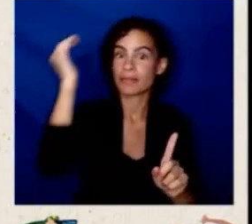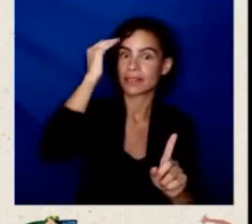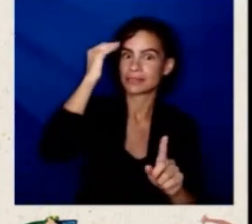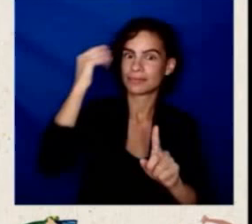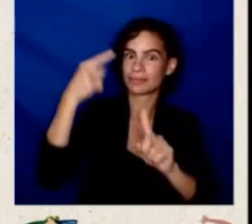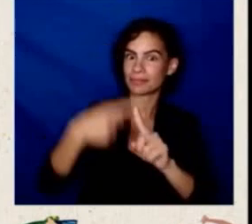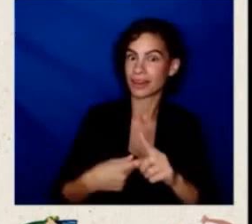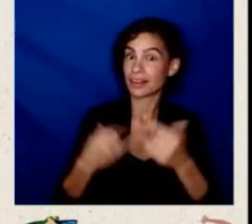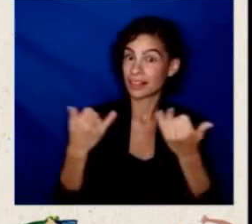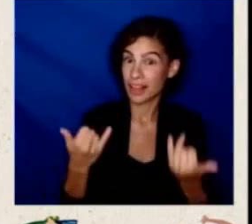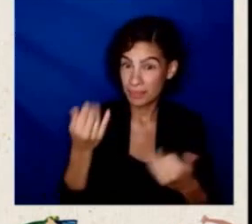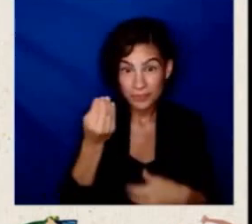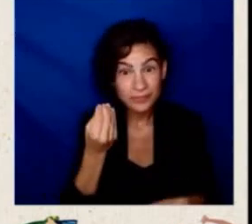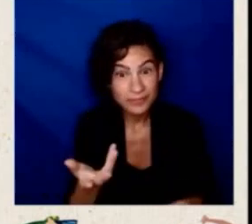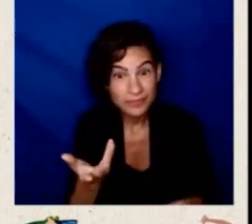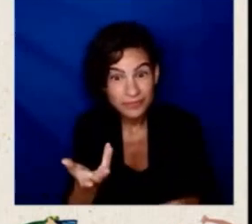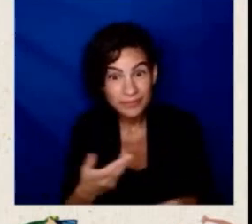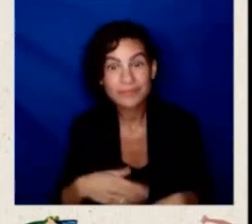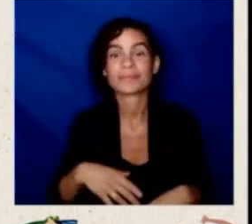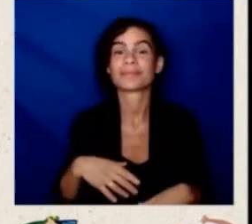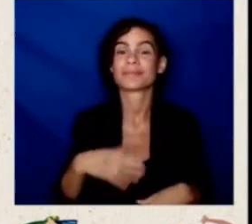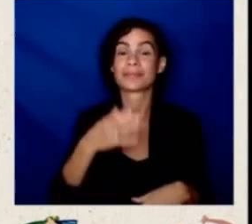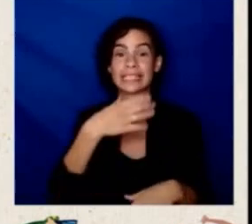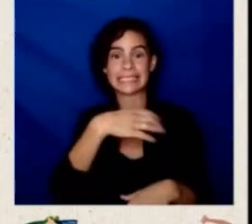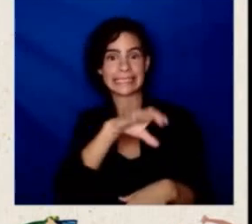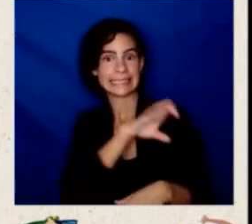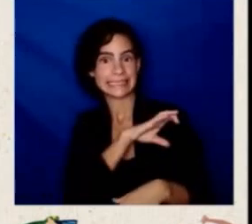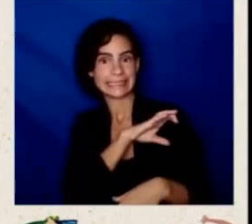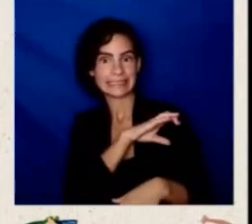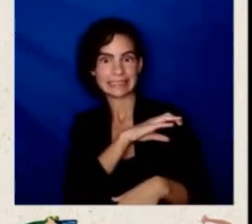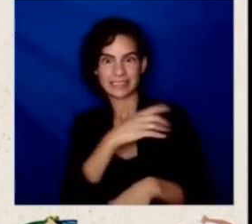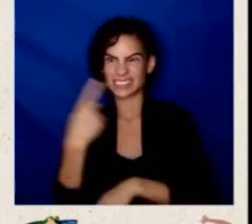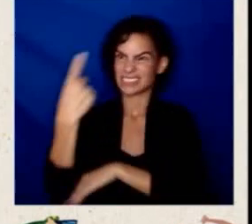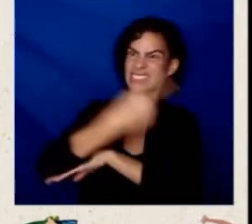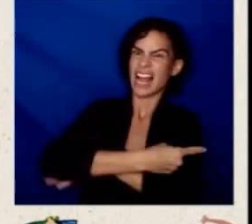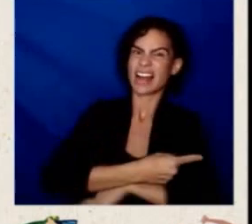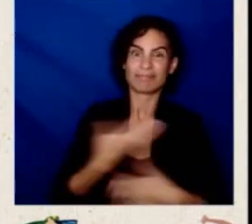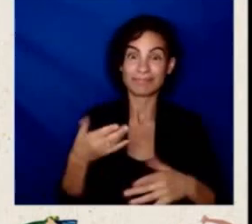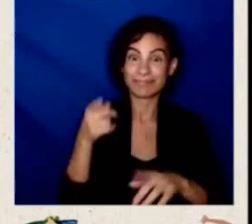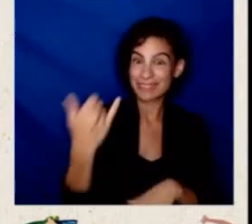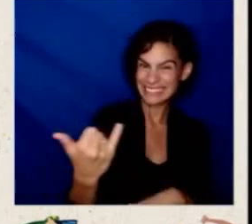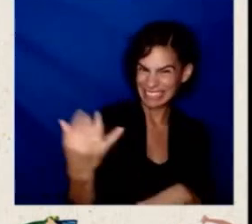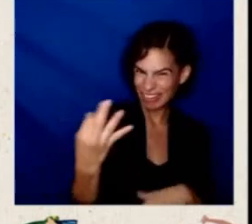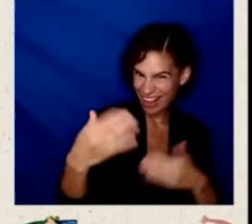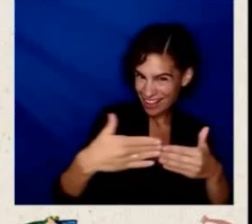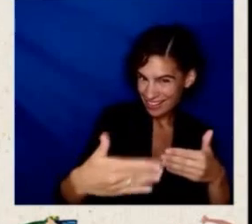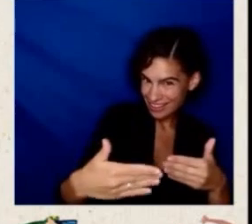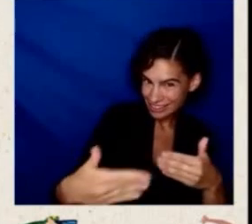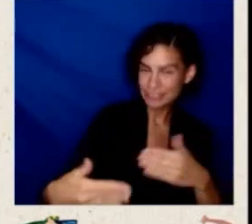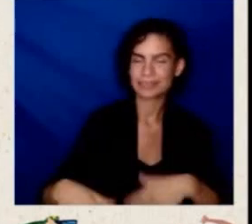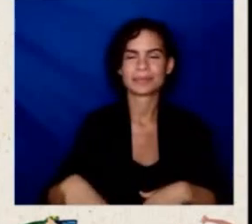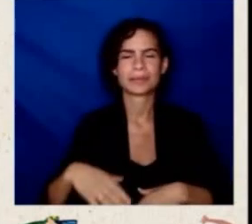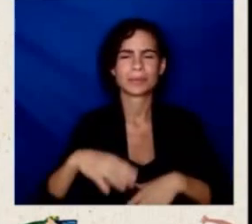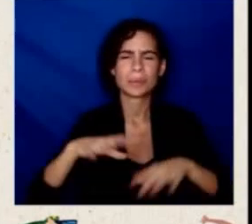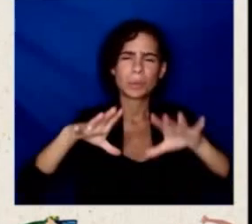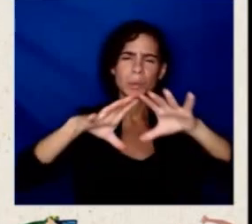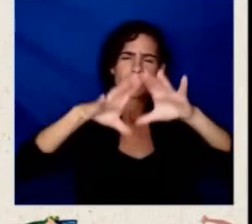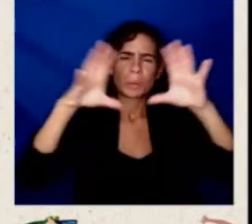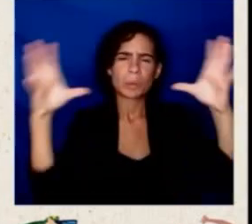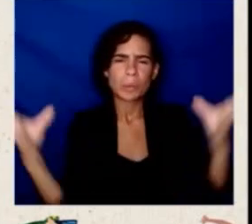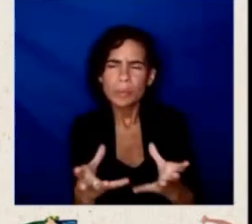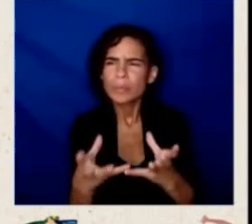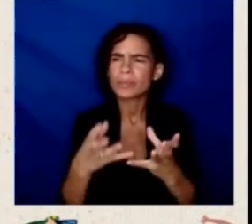It is Citizenship Day. We have across the federal government a drive